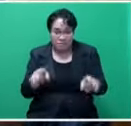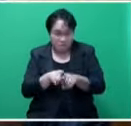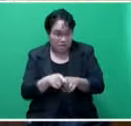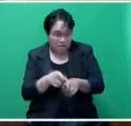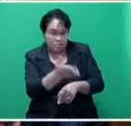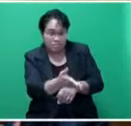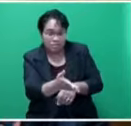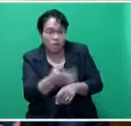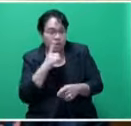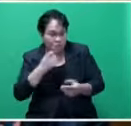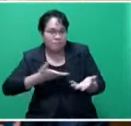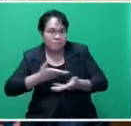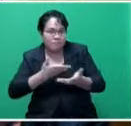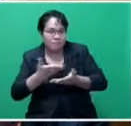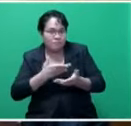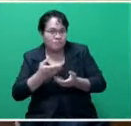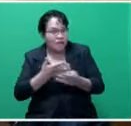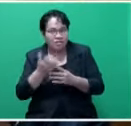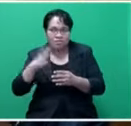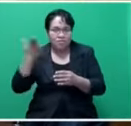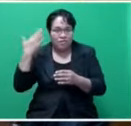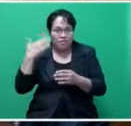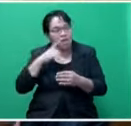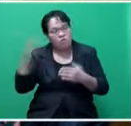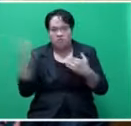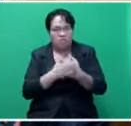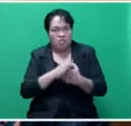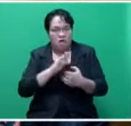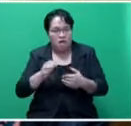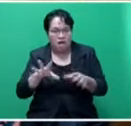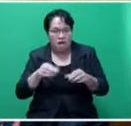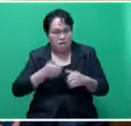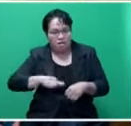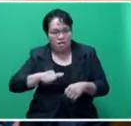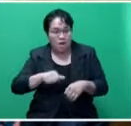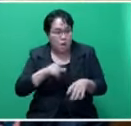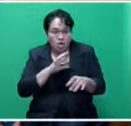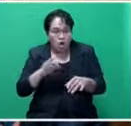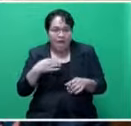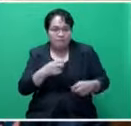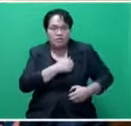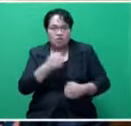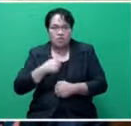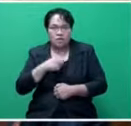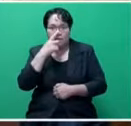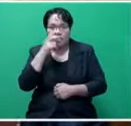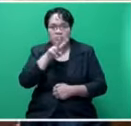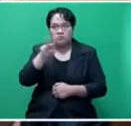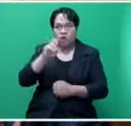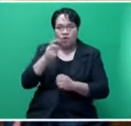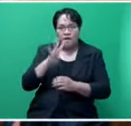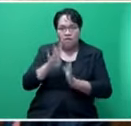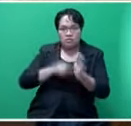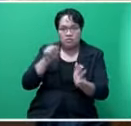fully aware because we did the discussions in the Lake Coral, they will shut you down. We don't have security guards 24-7 banning those